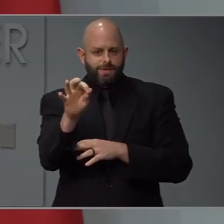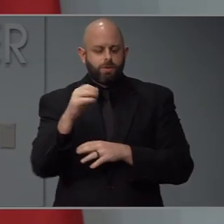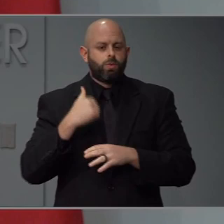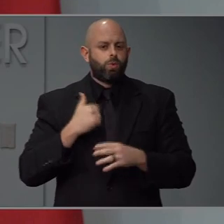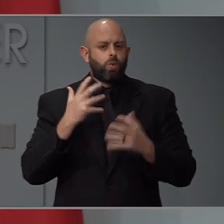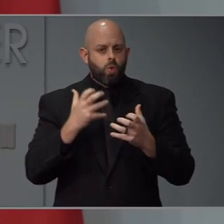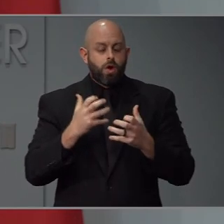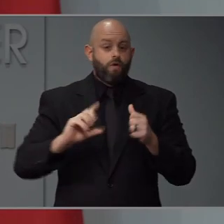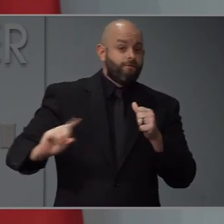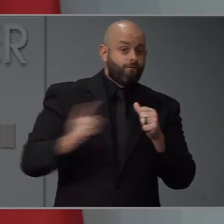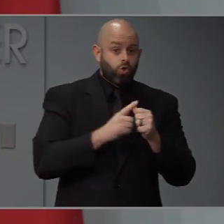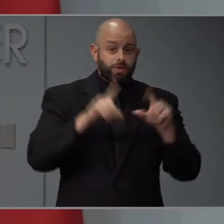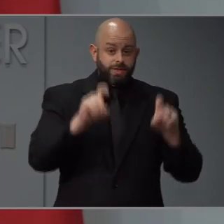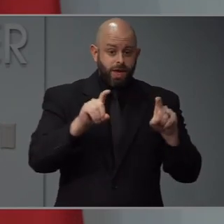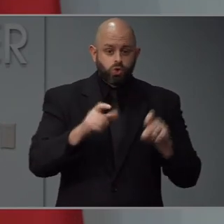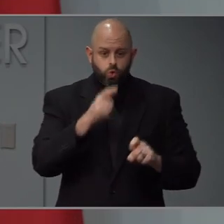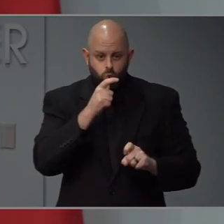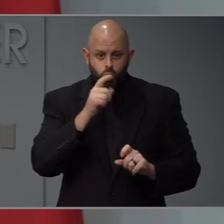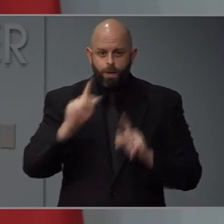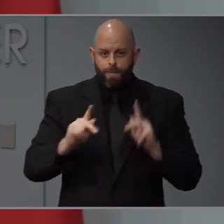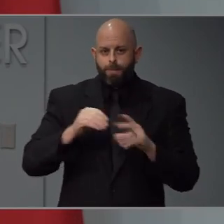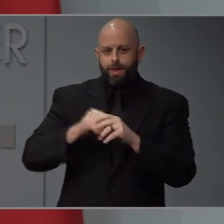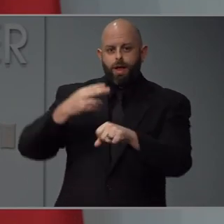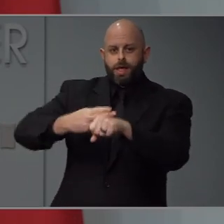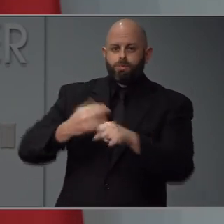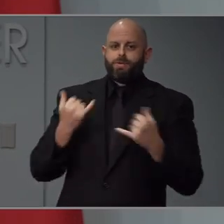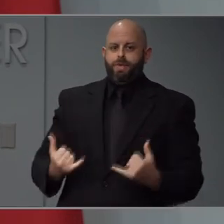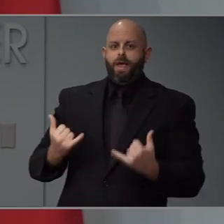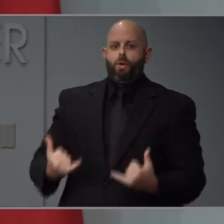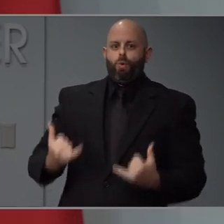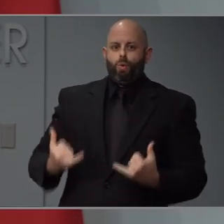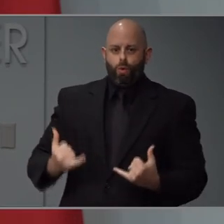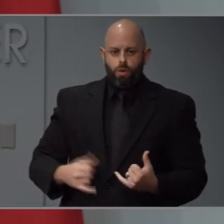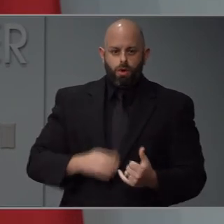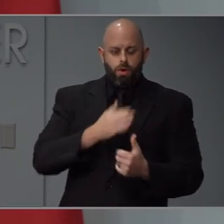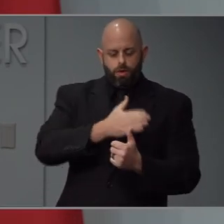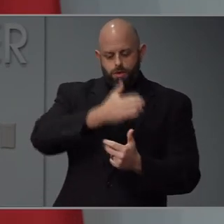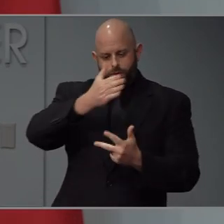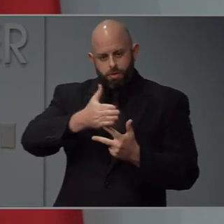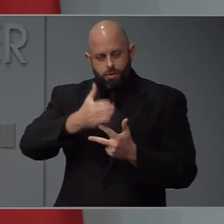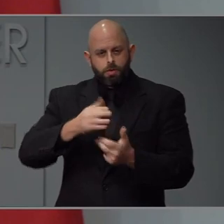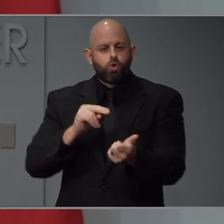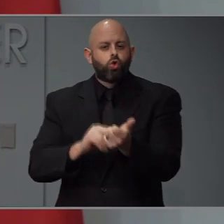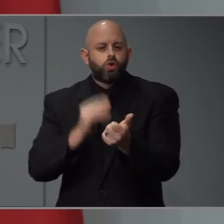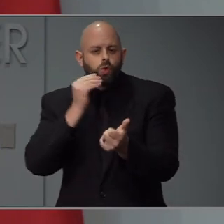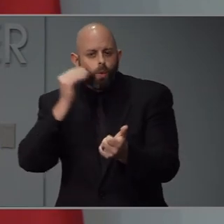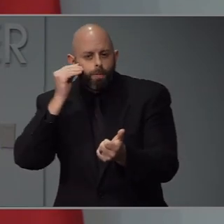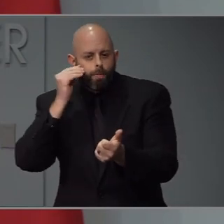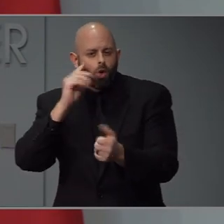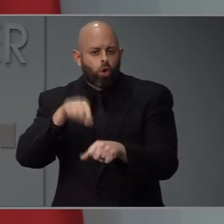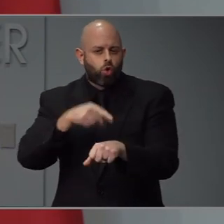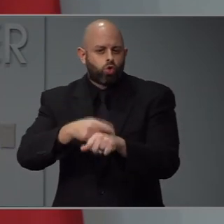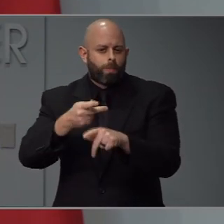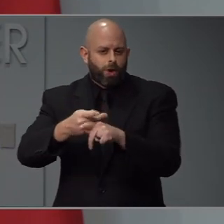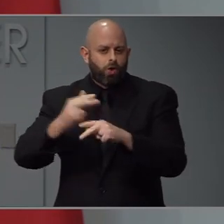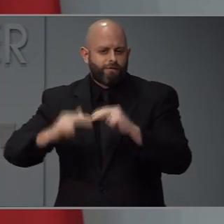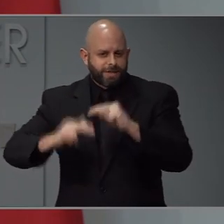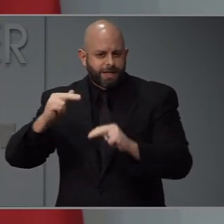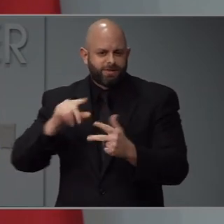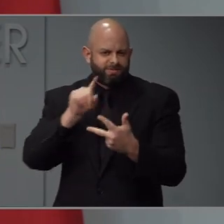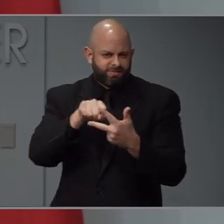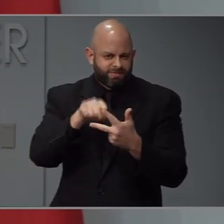for those folks who are in hospitals in long term care facilities and in other places where outbreaks